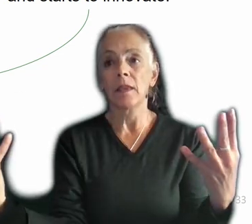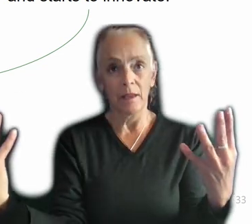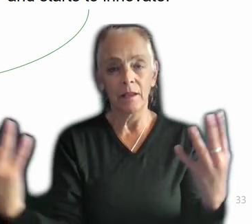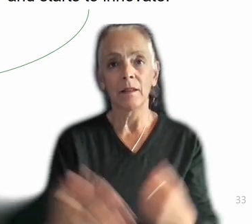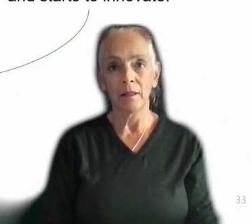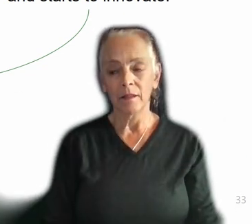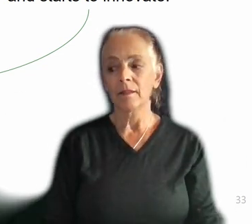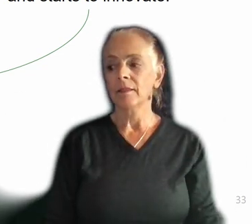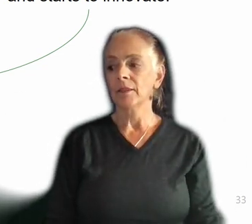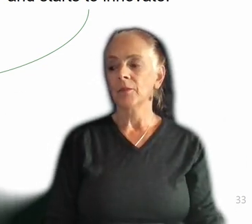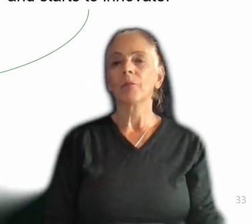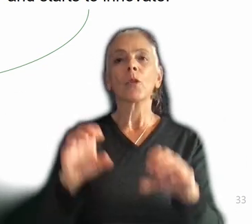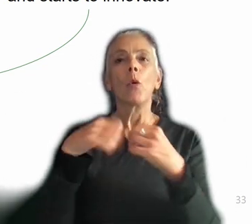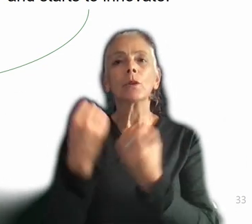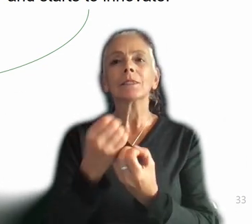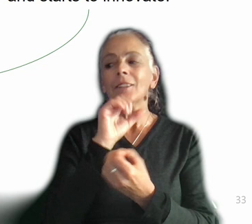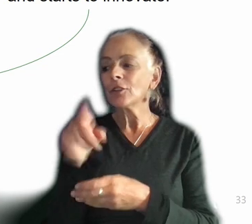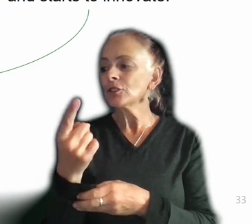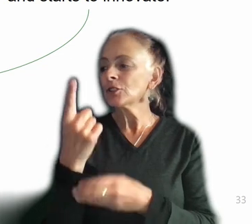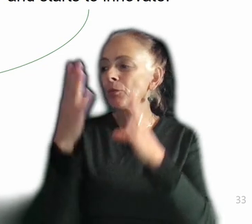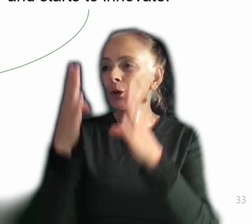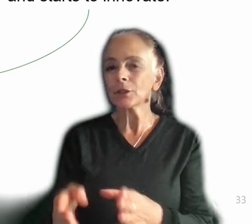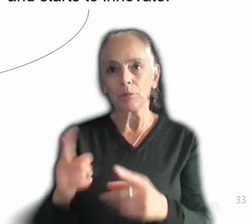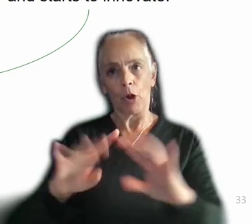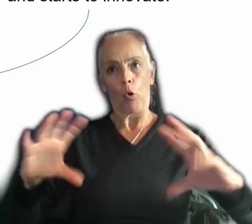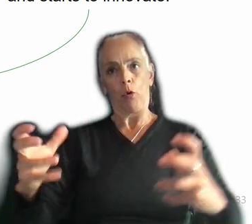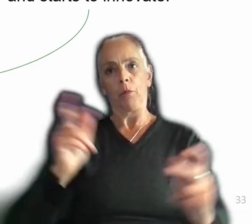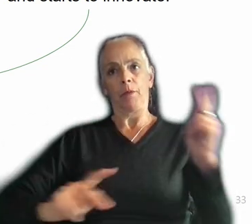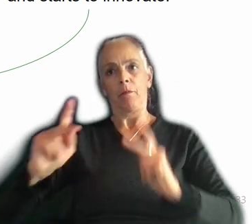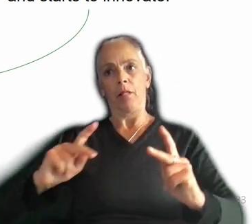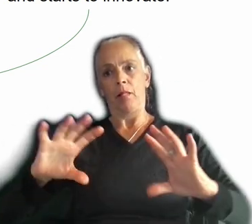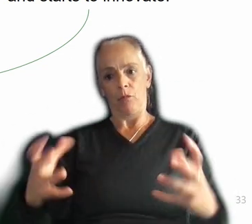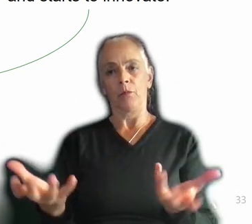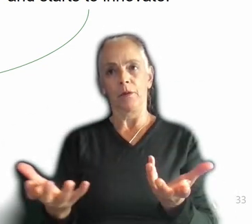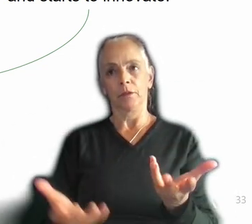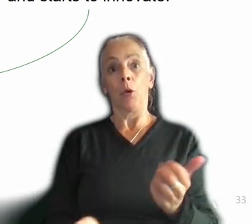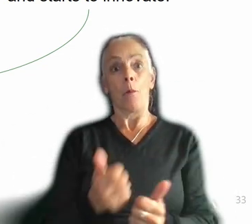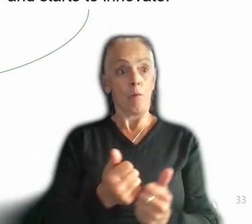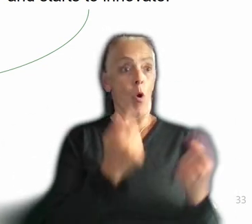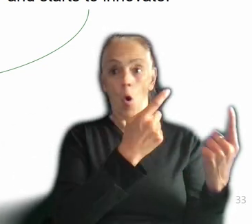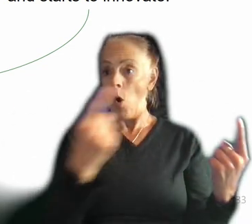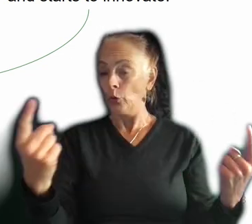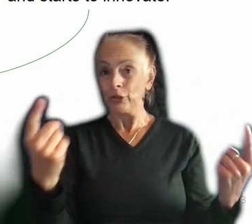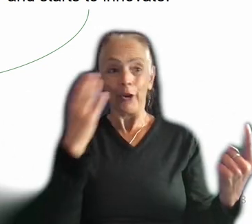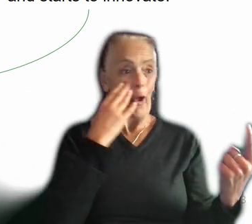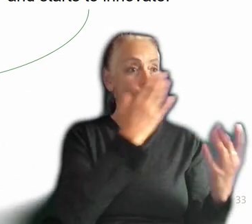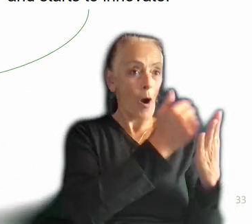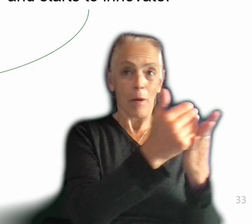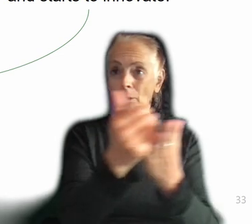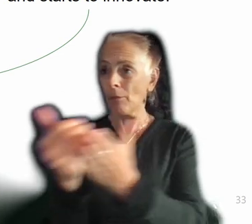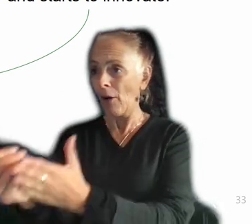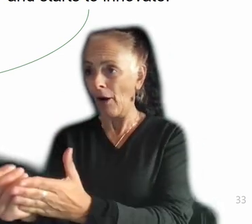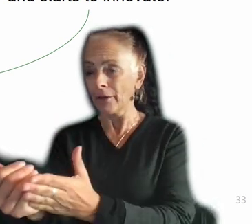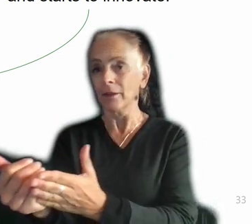organization isn't simply a person. It's a group of people. And so really, it's about most individuals who know some stuff, but not all the stuff. And what an